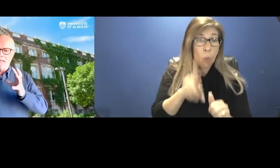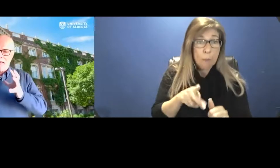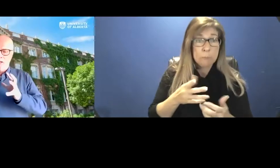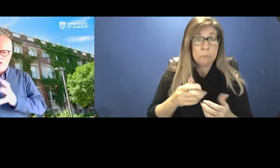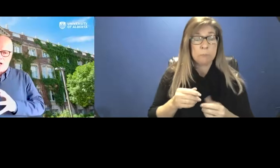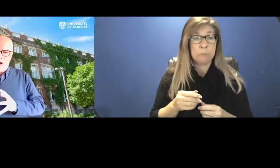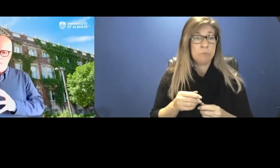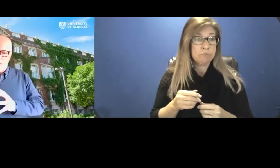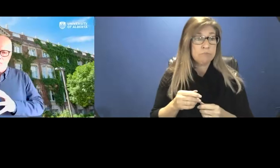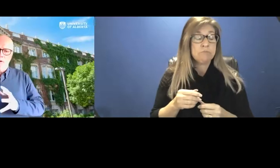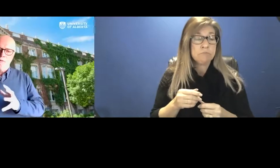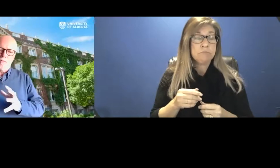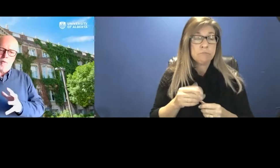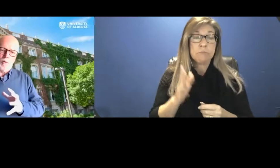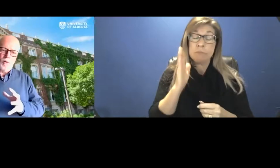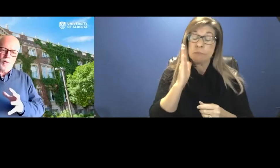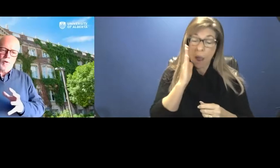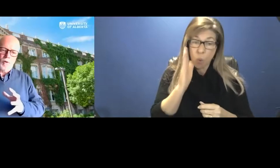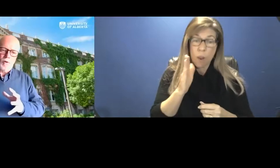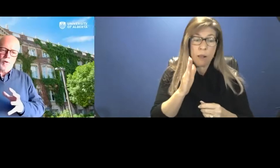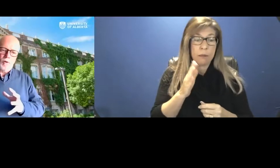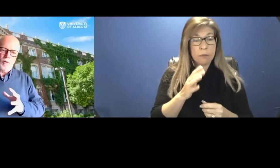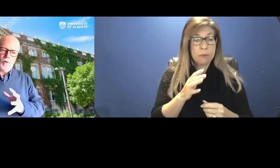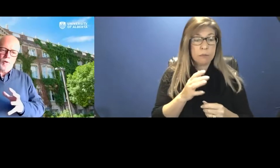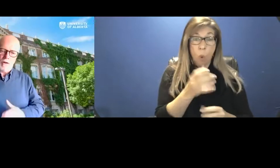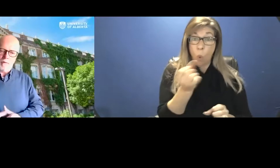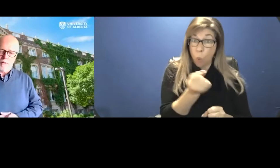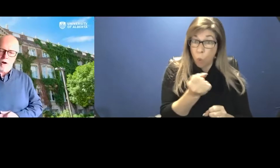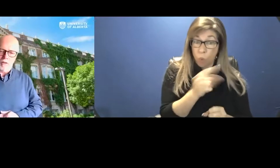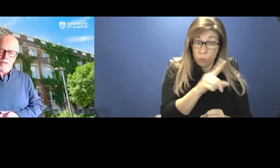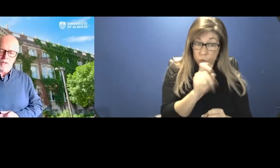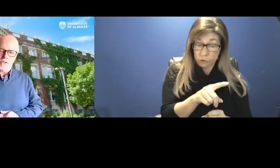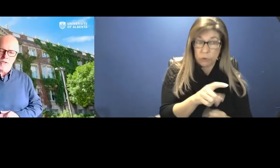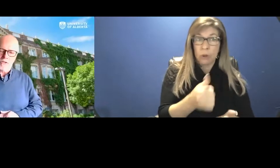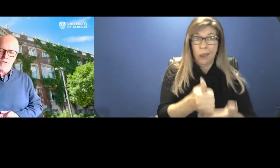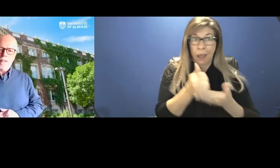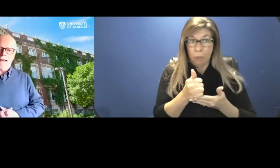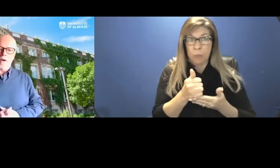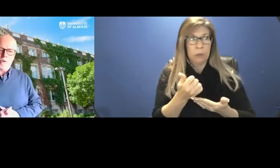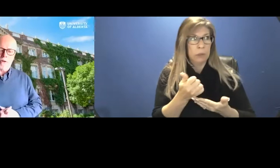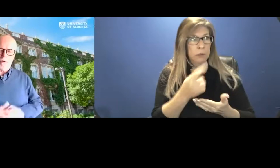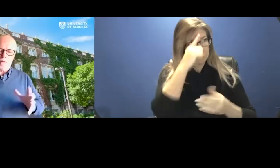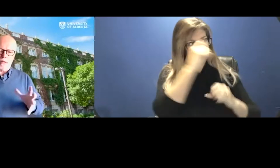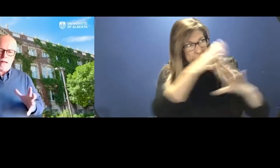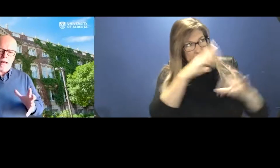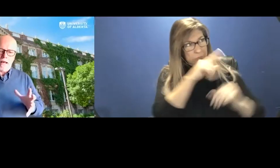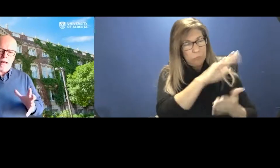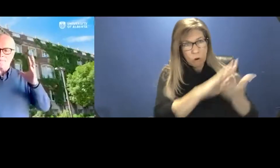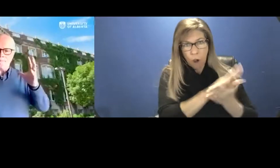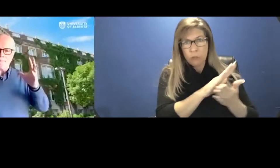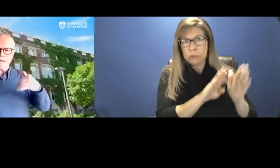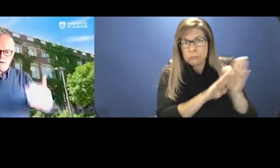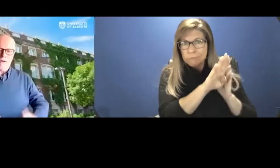take stock of those for development of the college. And I certainly hope that we can have